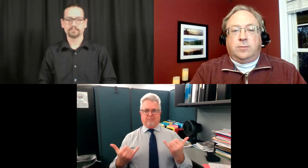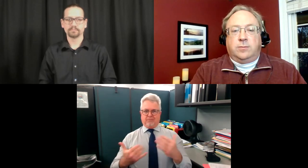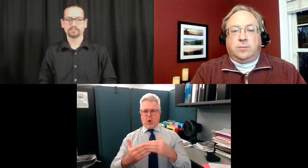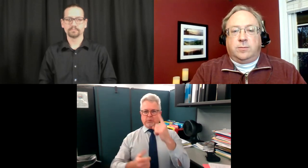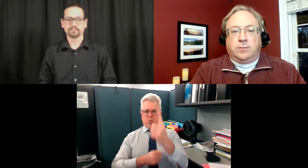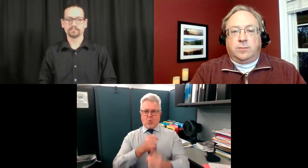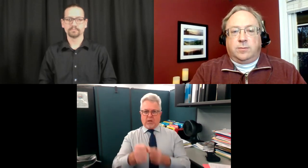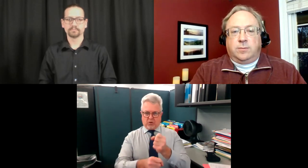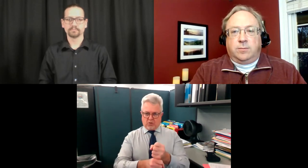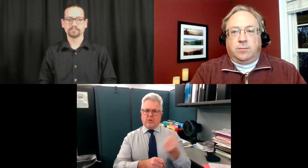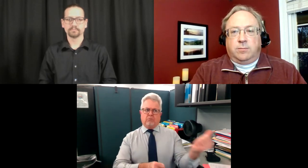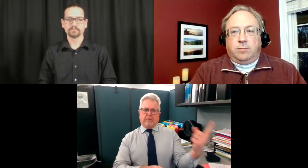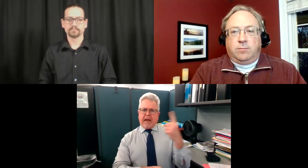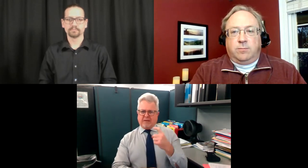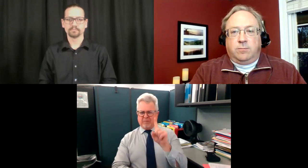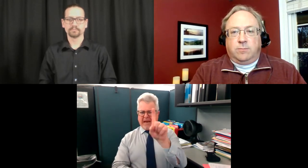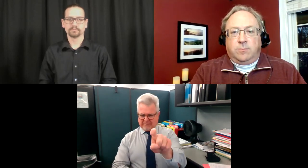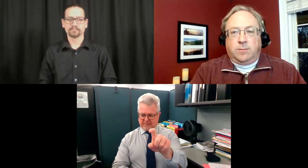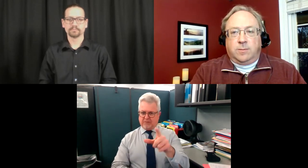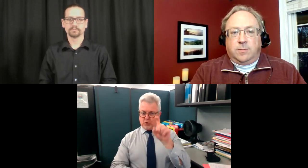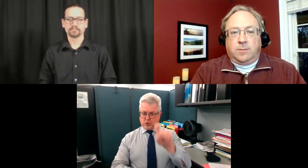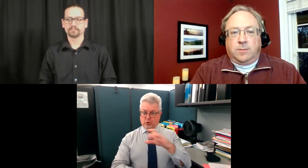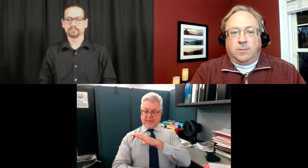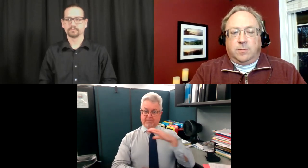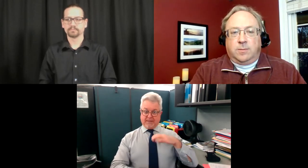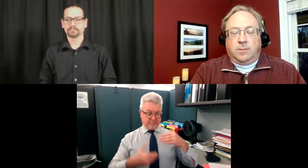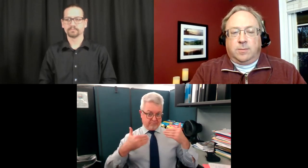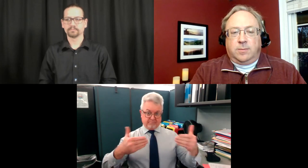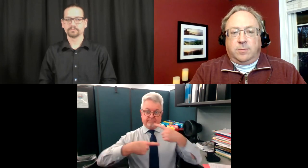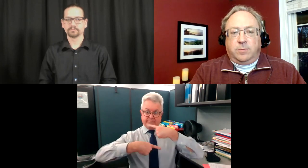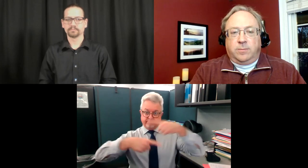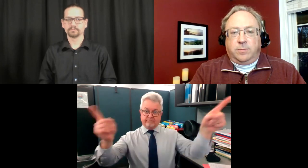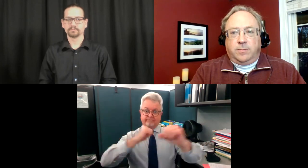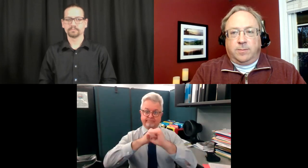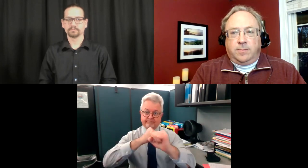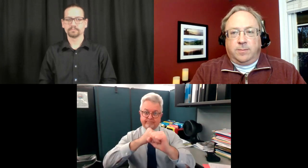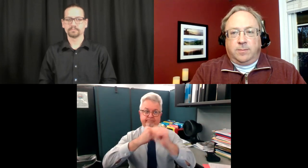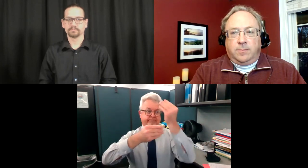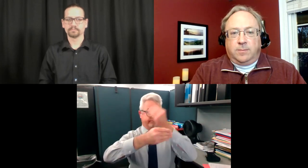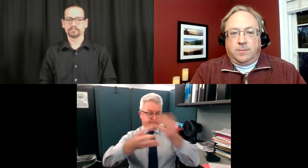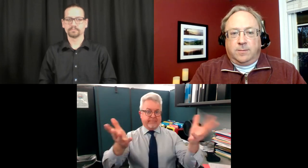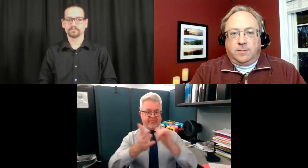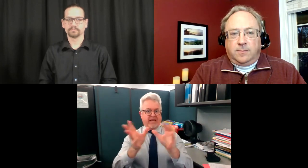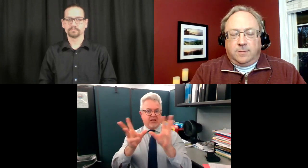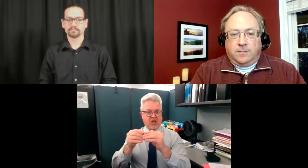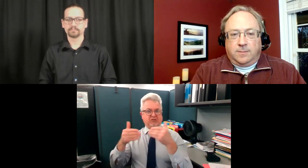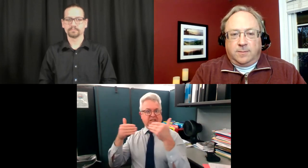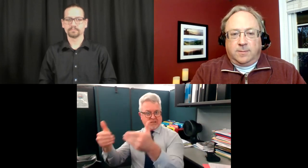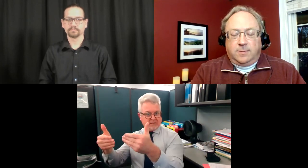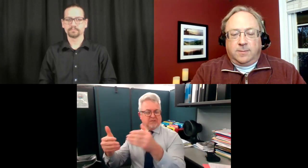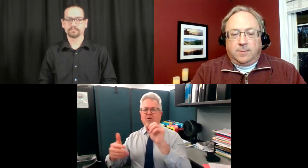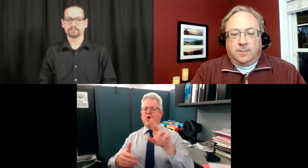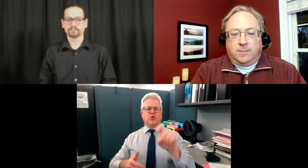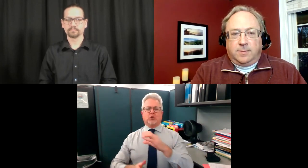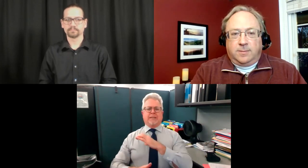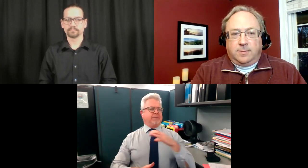2021 which is going to be a large gathering so the question that's coming from this group wants to know that they're going